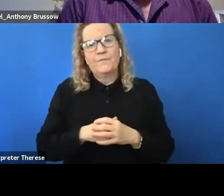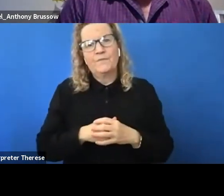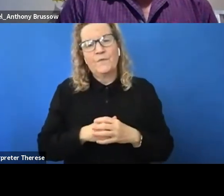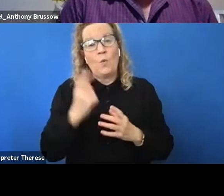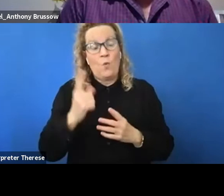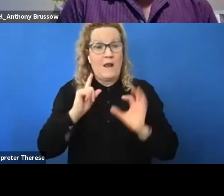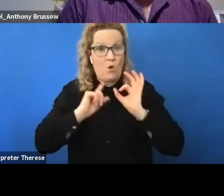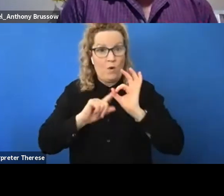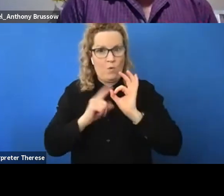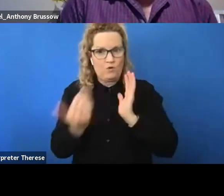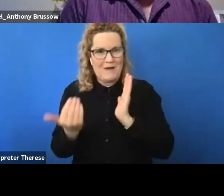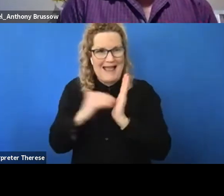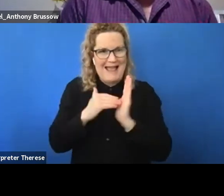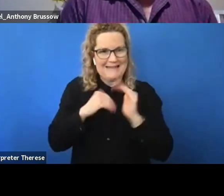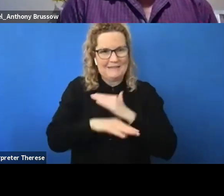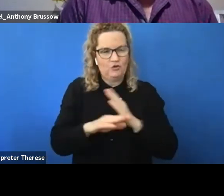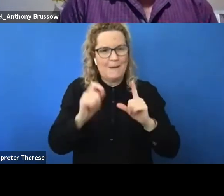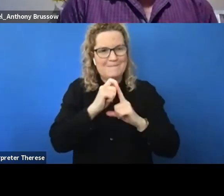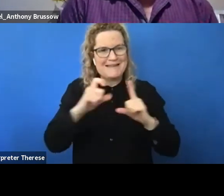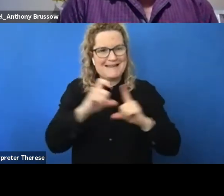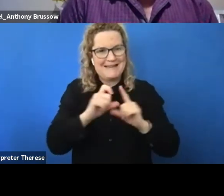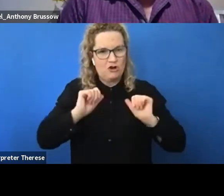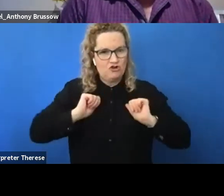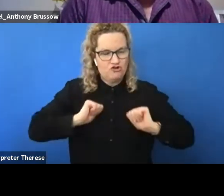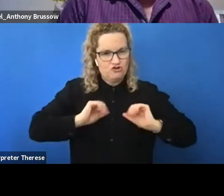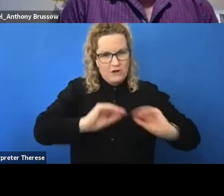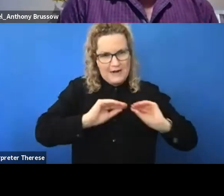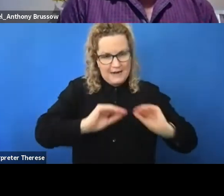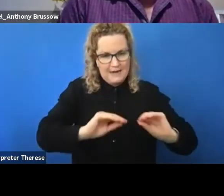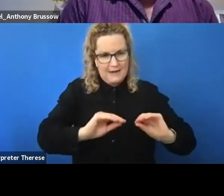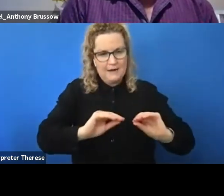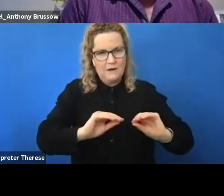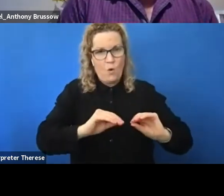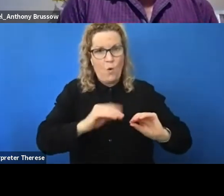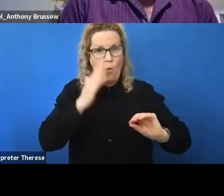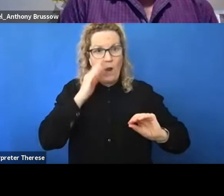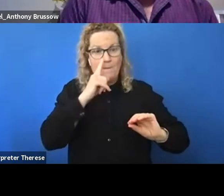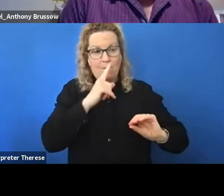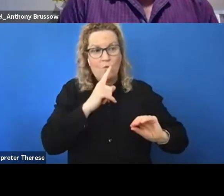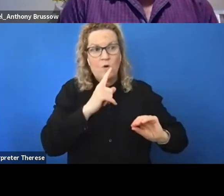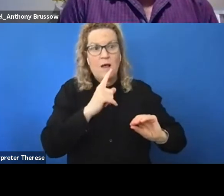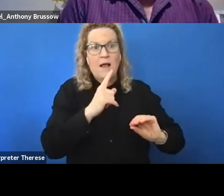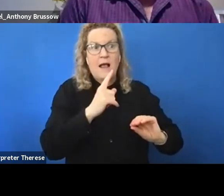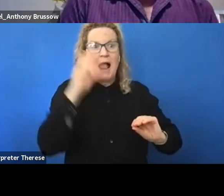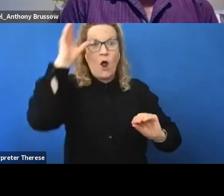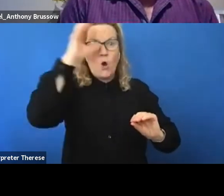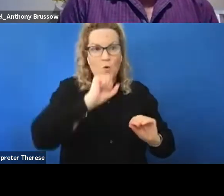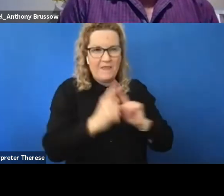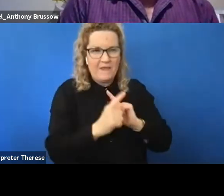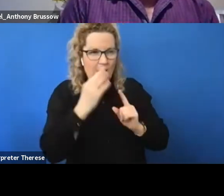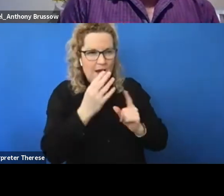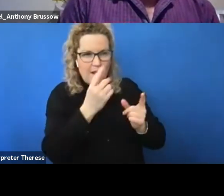looking at adding into professional development training is instead of people making assumptions when a student discloses that they're disabled or autistic or